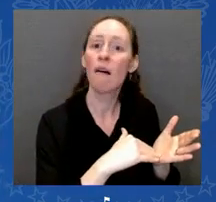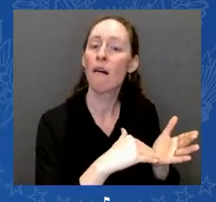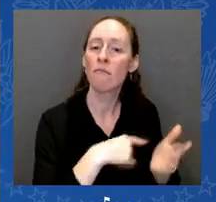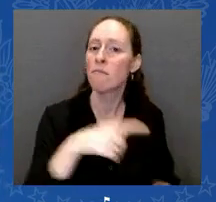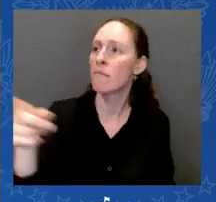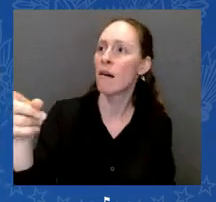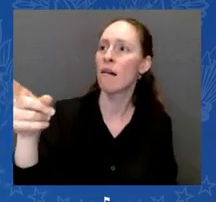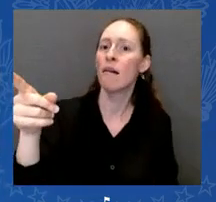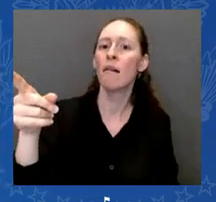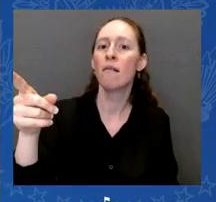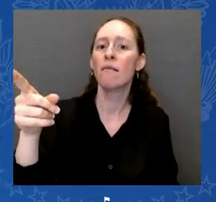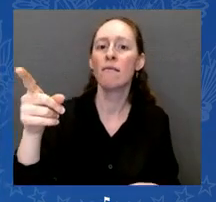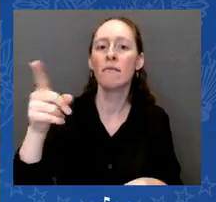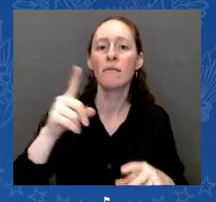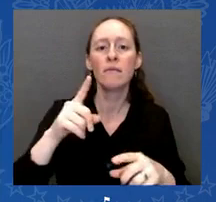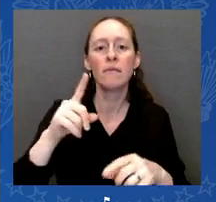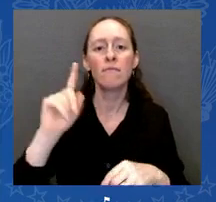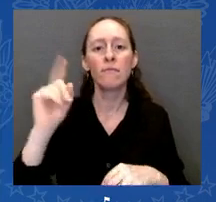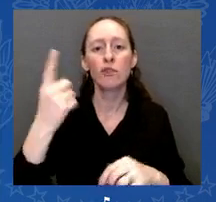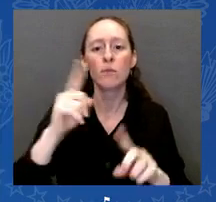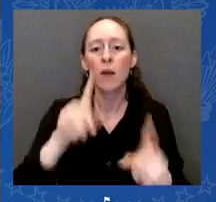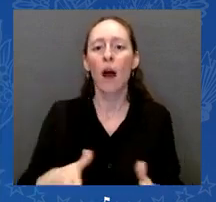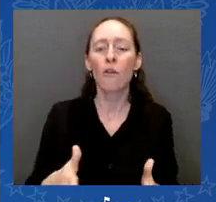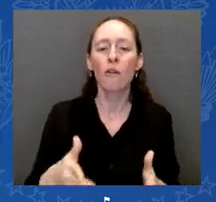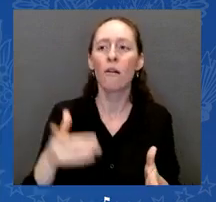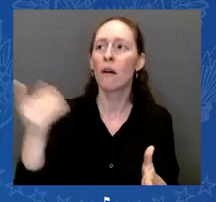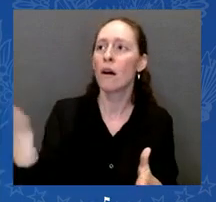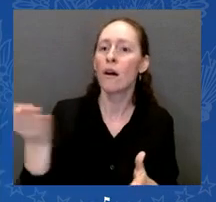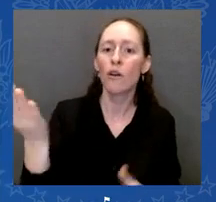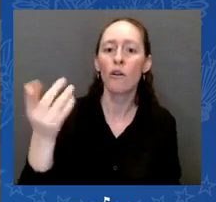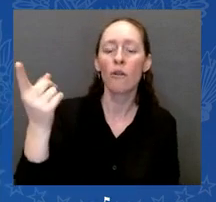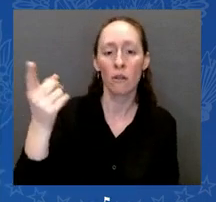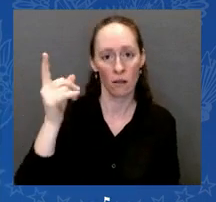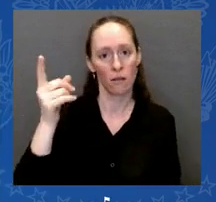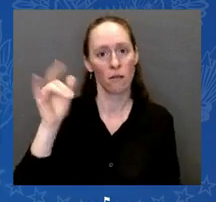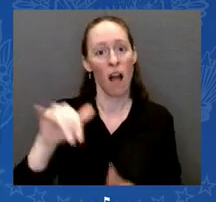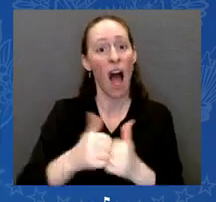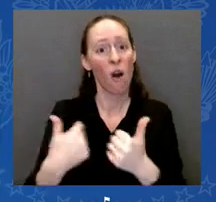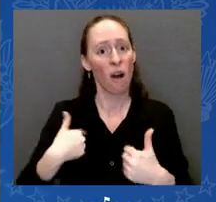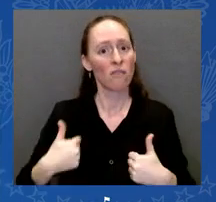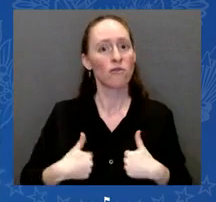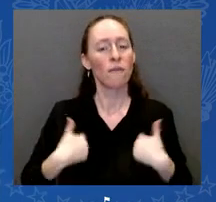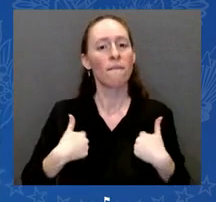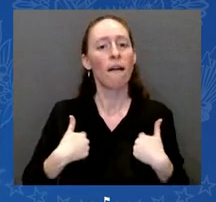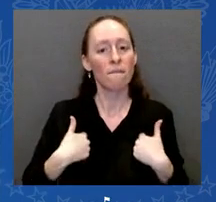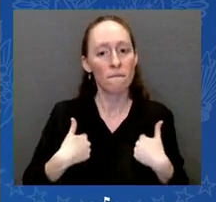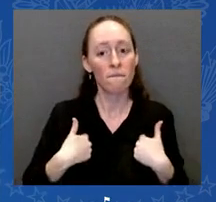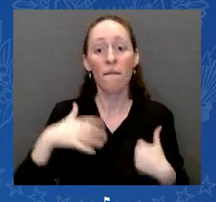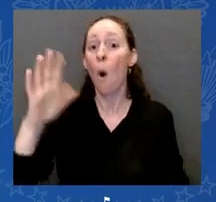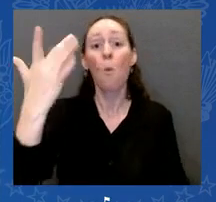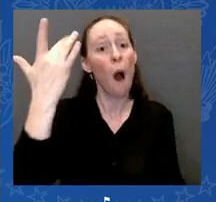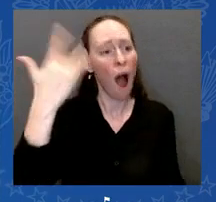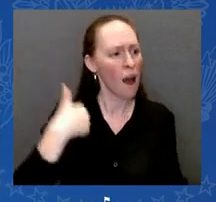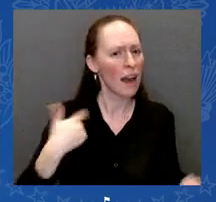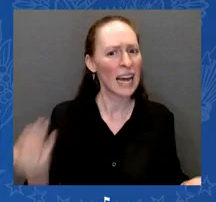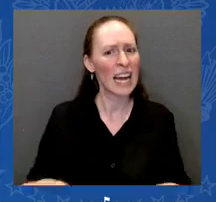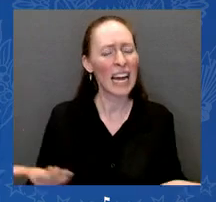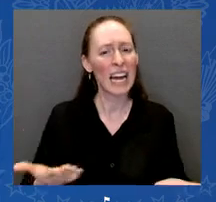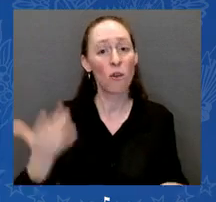of right in that hallway. The last 10 years have not been easy, but living my life honoring the victims has helped.